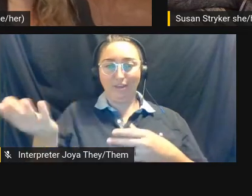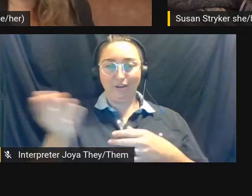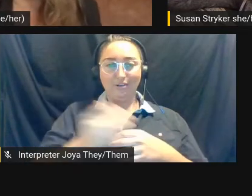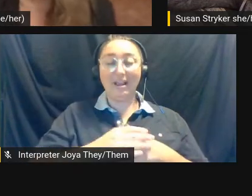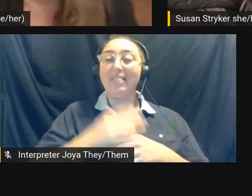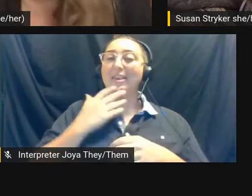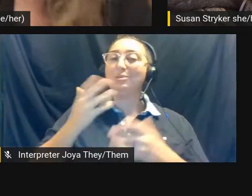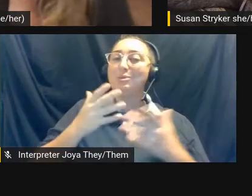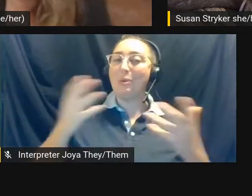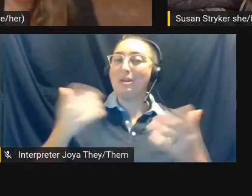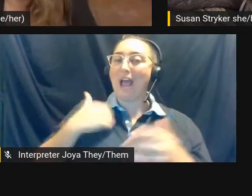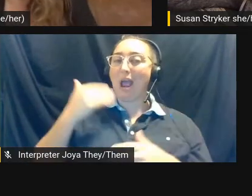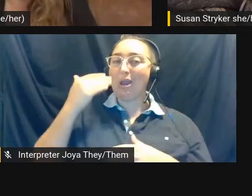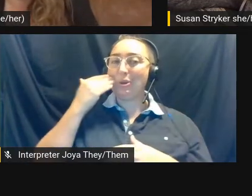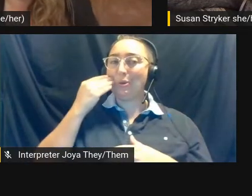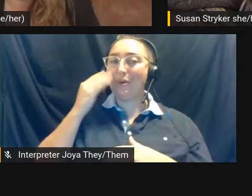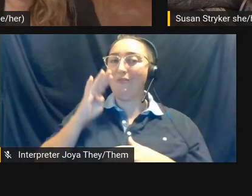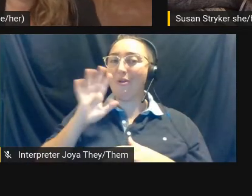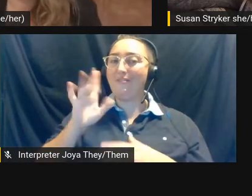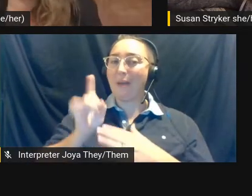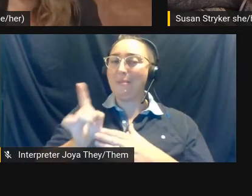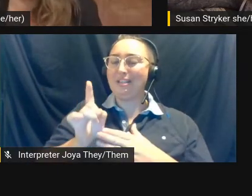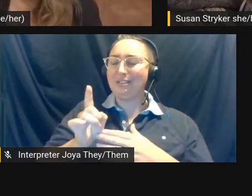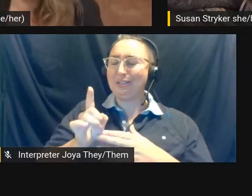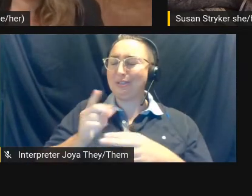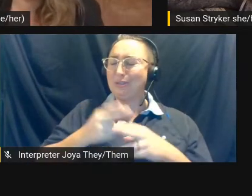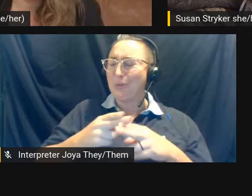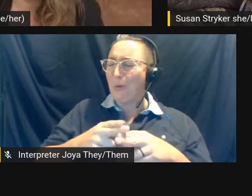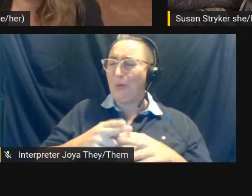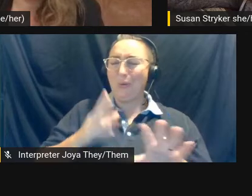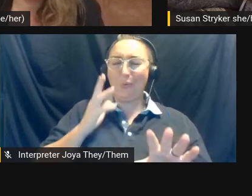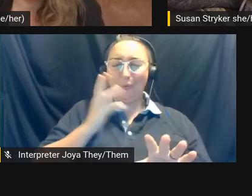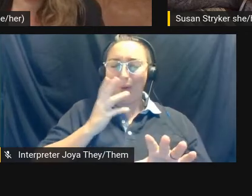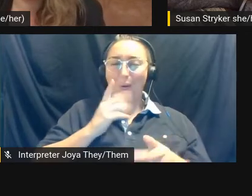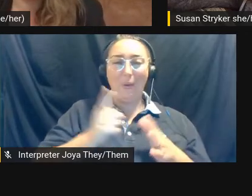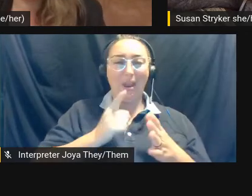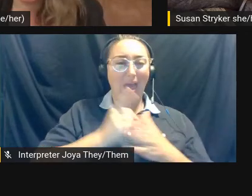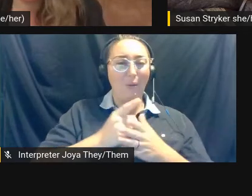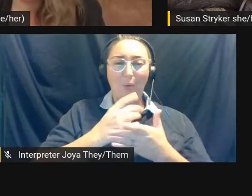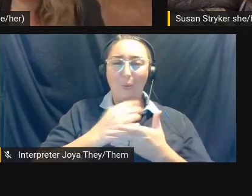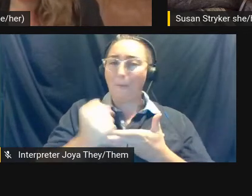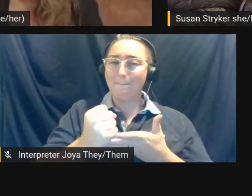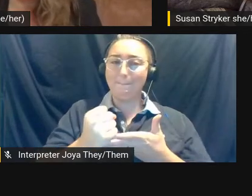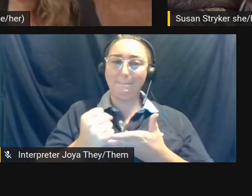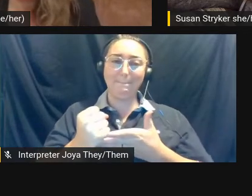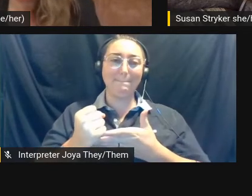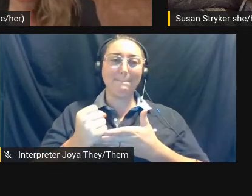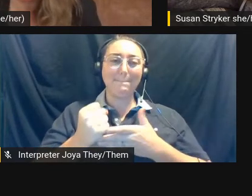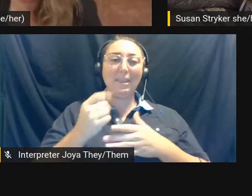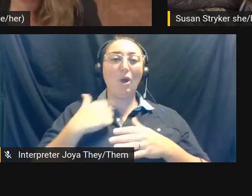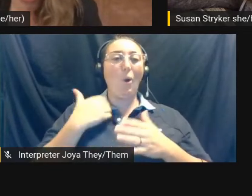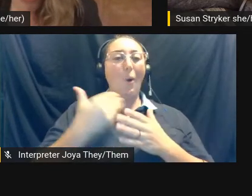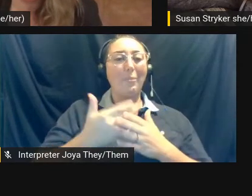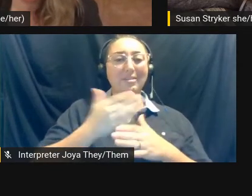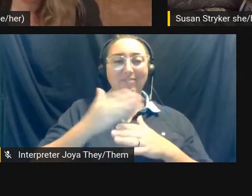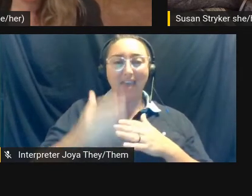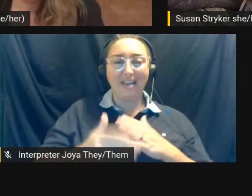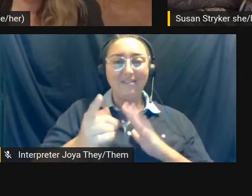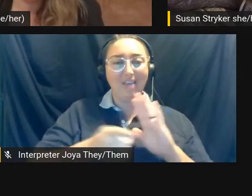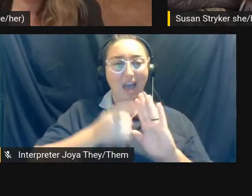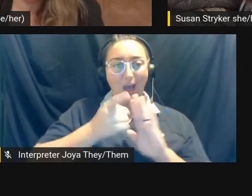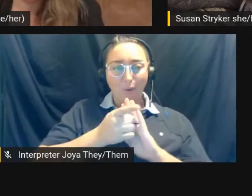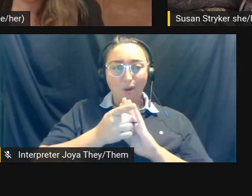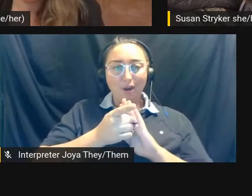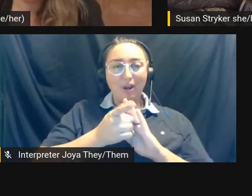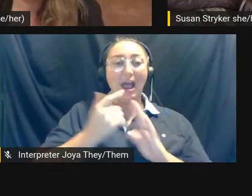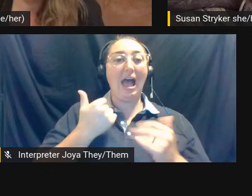Thank you so much. I knew, I knew 45 minutes would go by so fast. I knew an hour would go by fast too. And we are almost at the